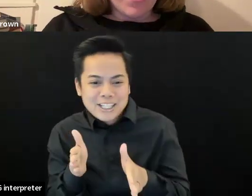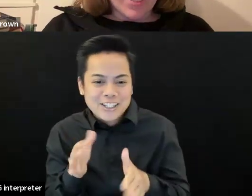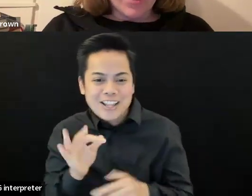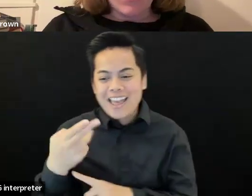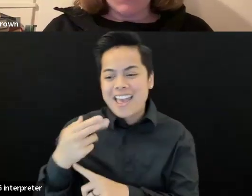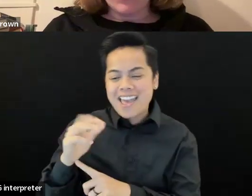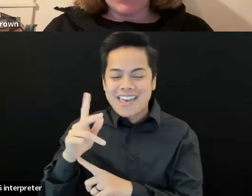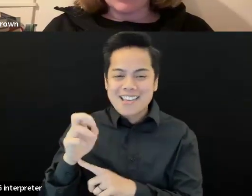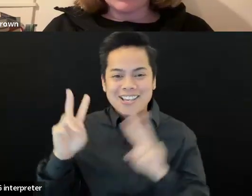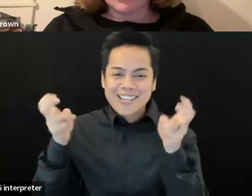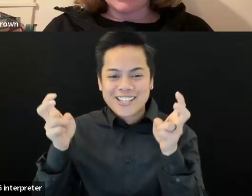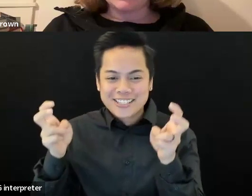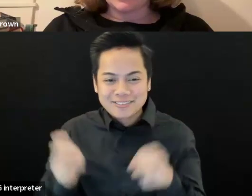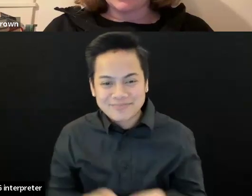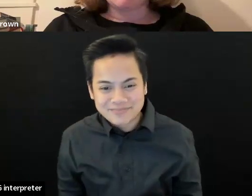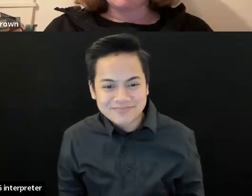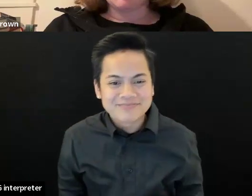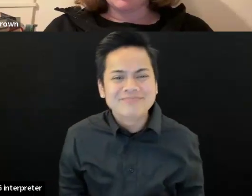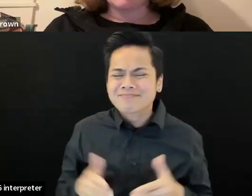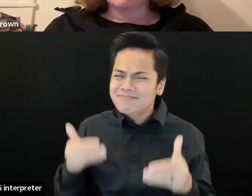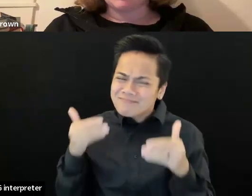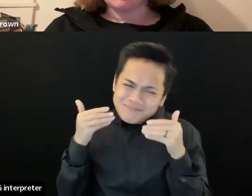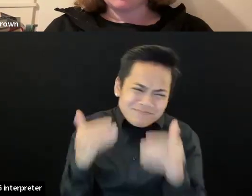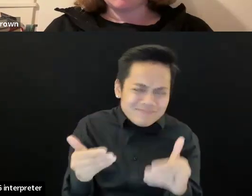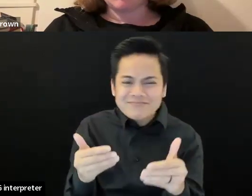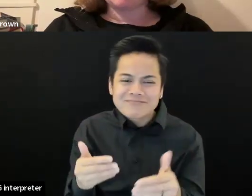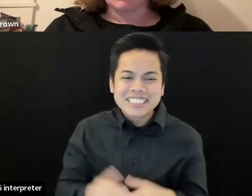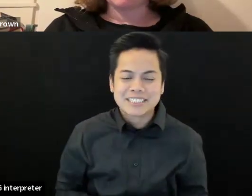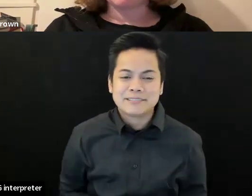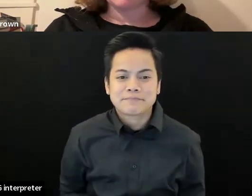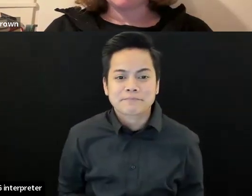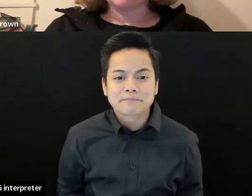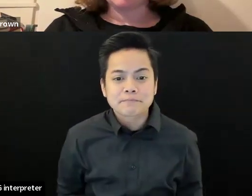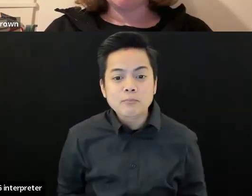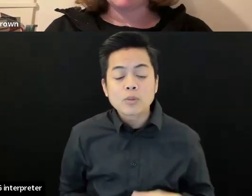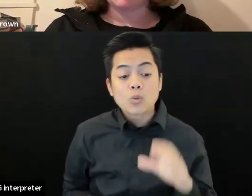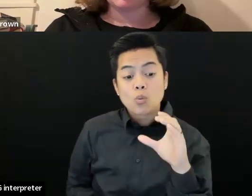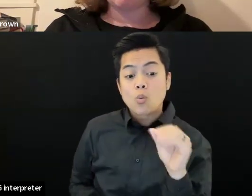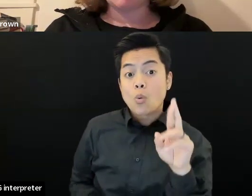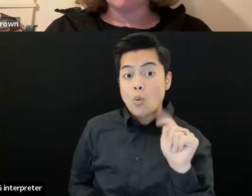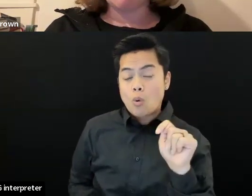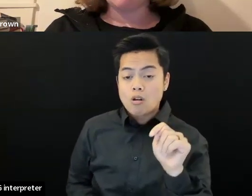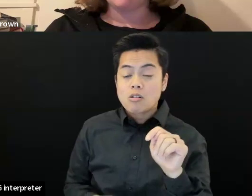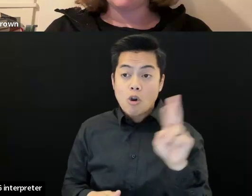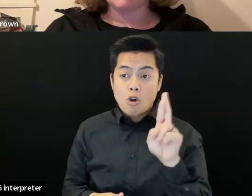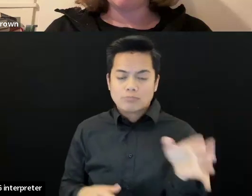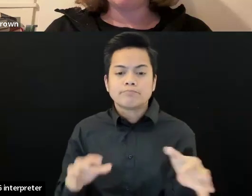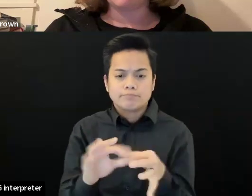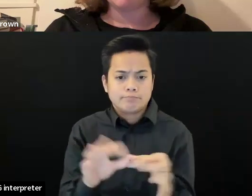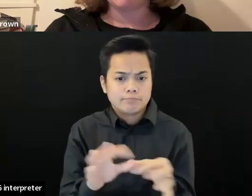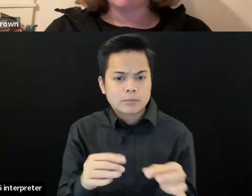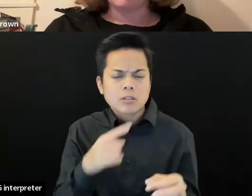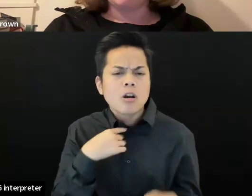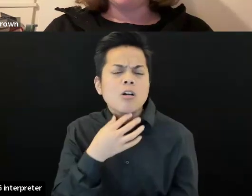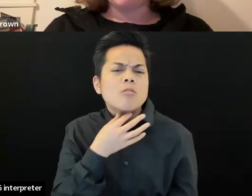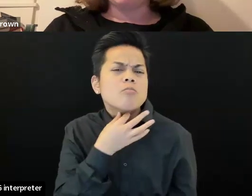All right. Court R says, I'm curious if any contract or internship positions will be open for disabled